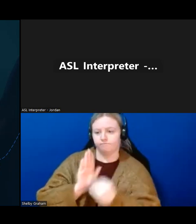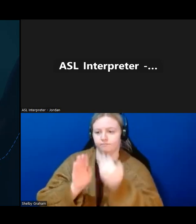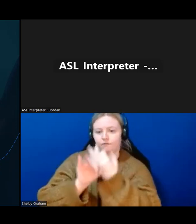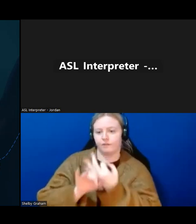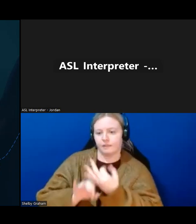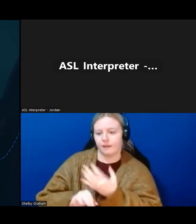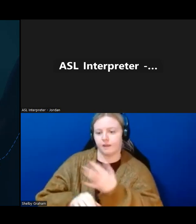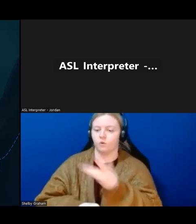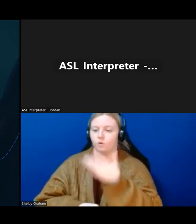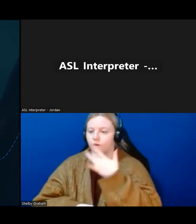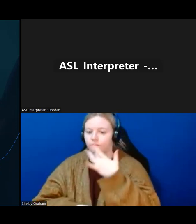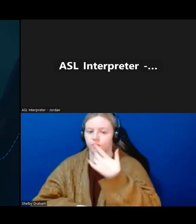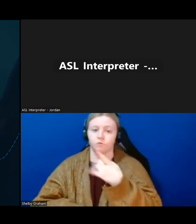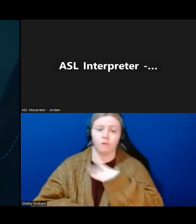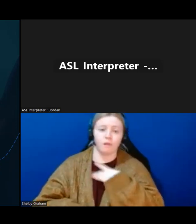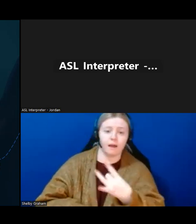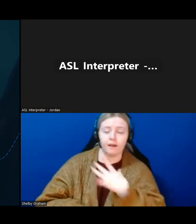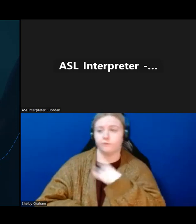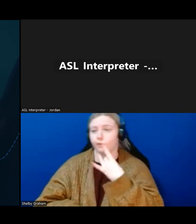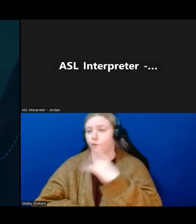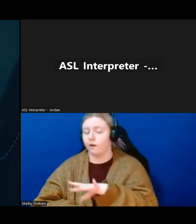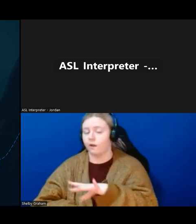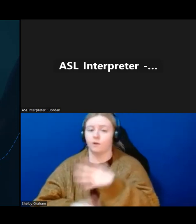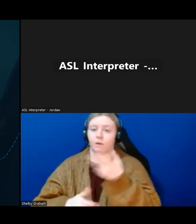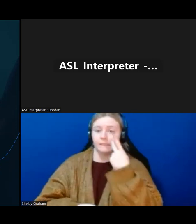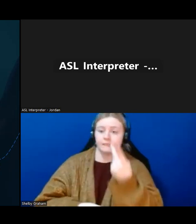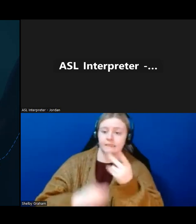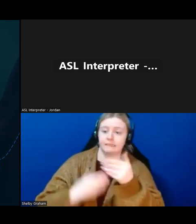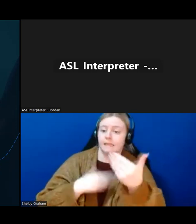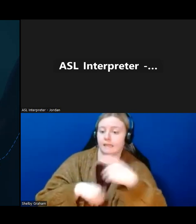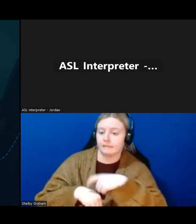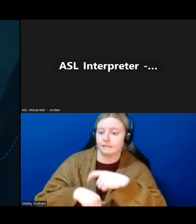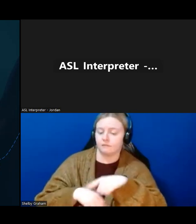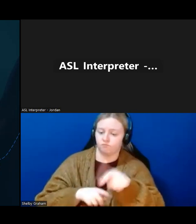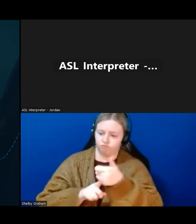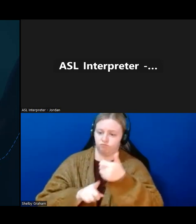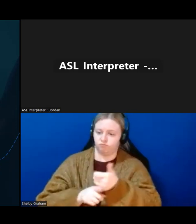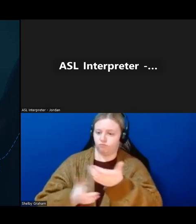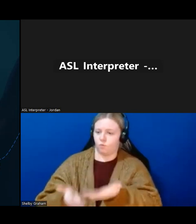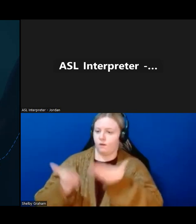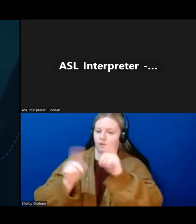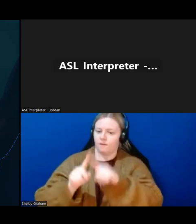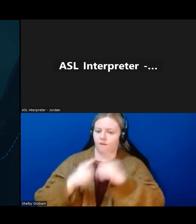liked about the workshop, but also what you'd like going forward. So you can offer workshop recommendations that way.